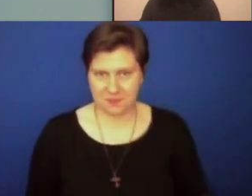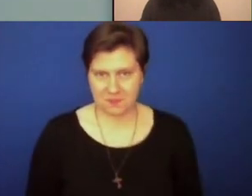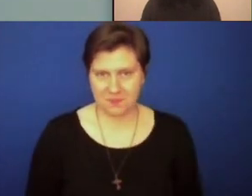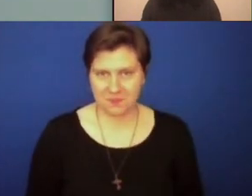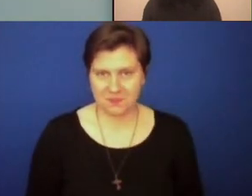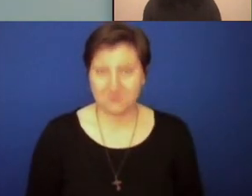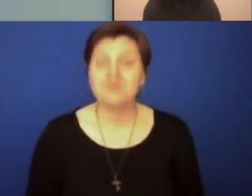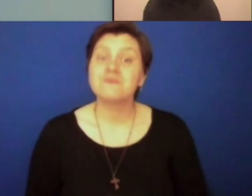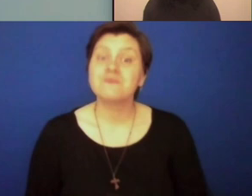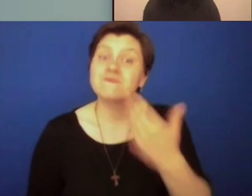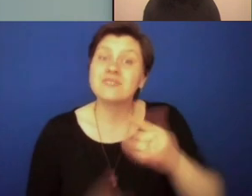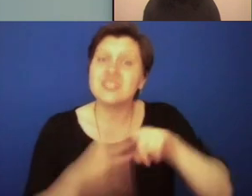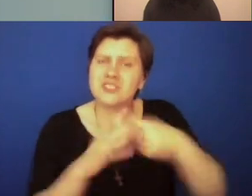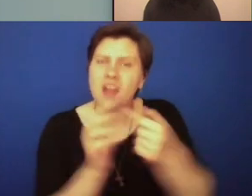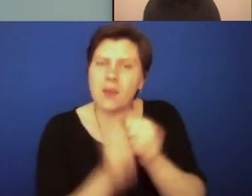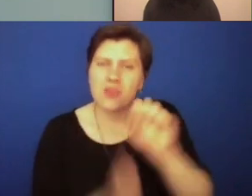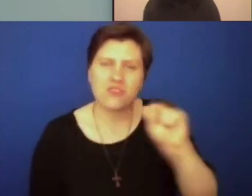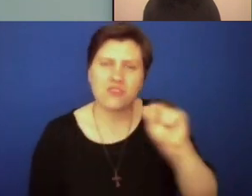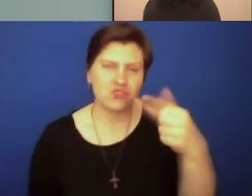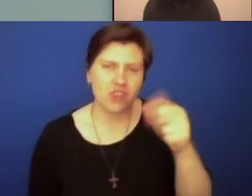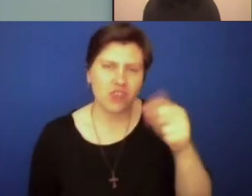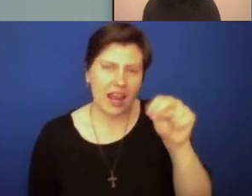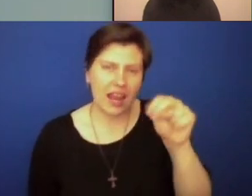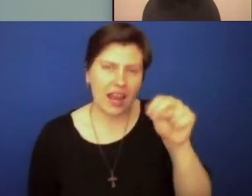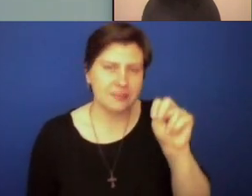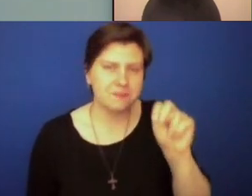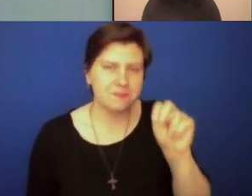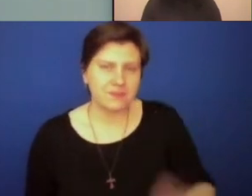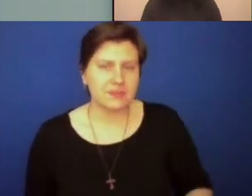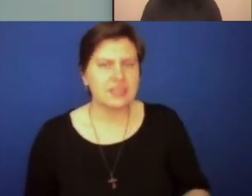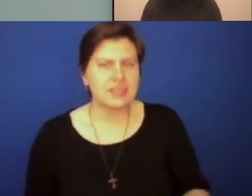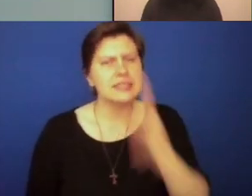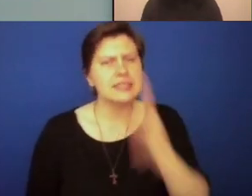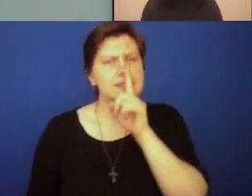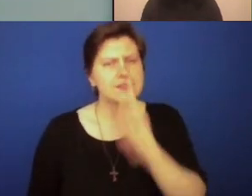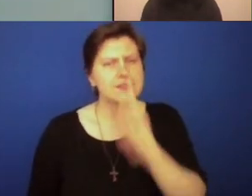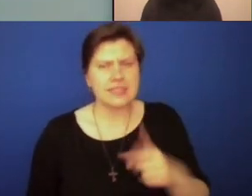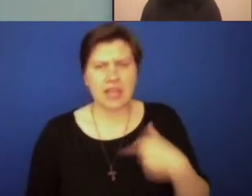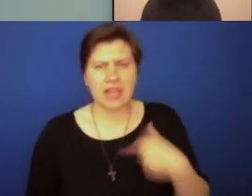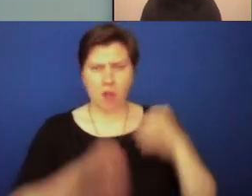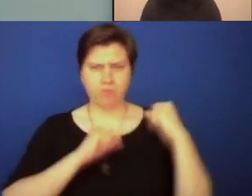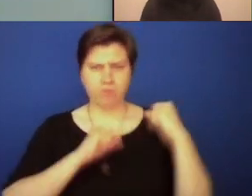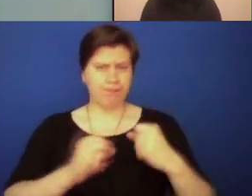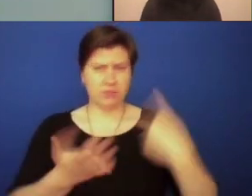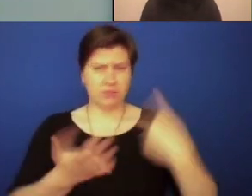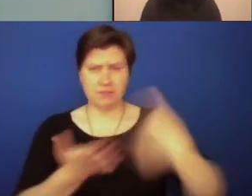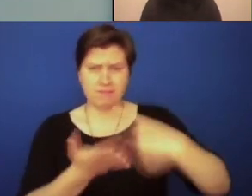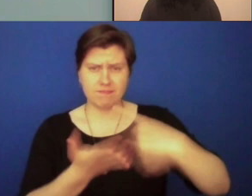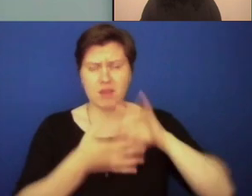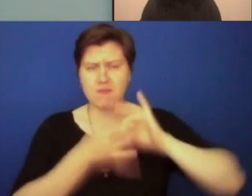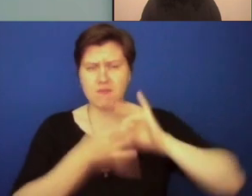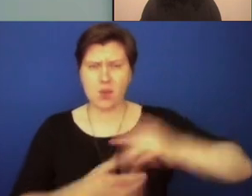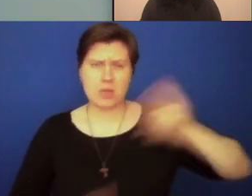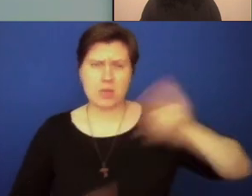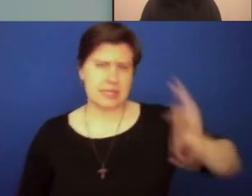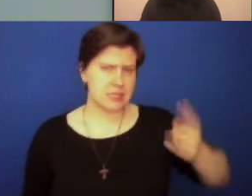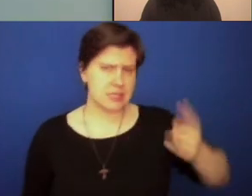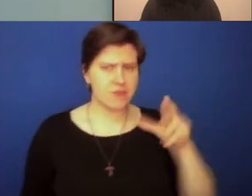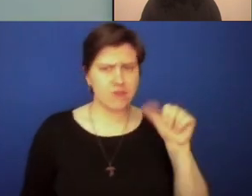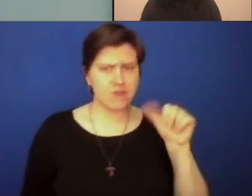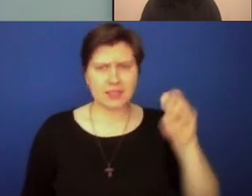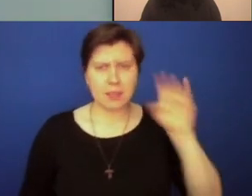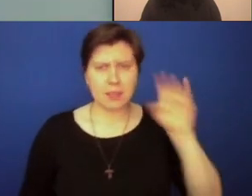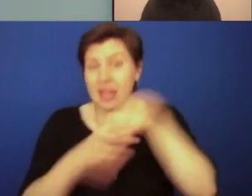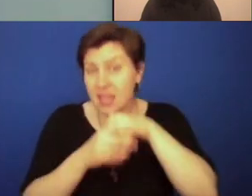last few months have been dramatic and have raised the awareness of racism in the U.S., there hasn't really been a robust conversation about the history of racism in the